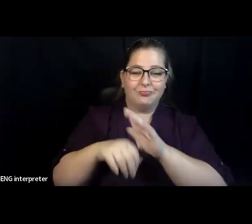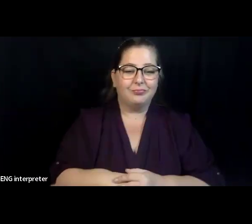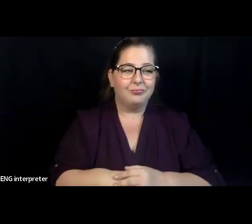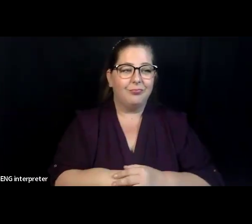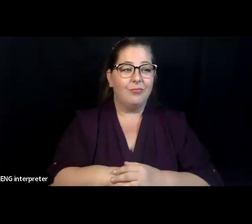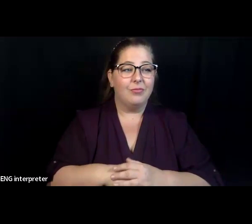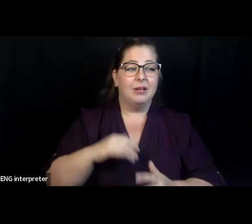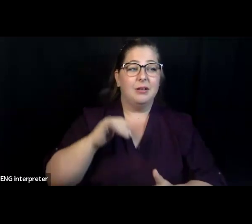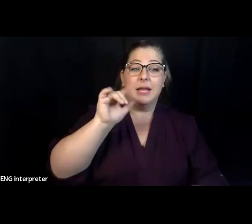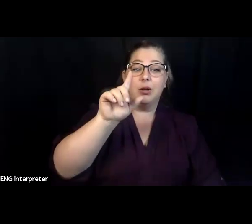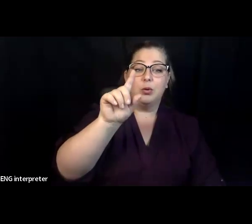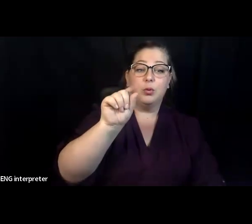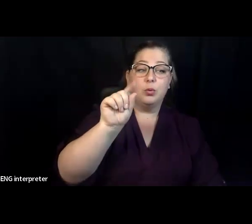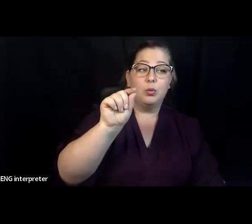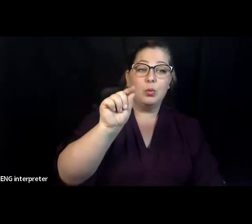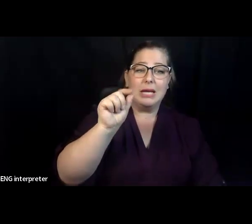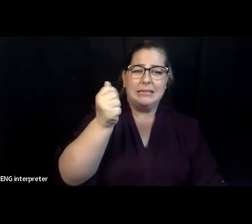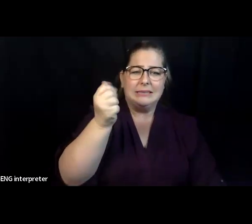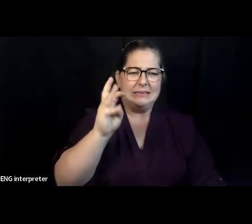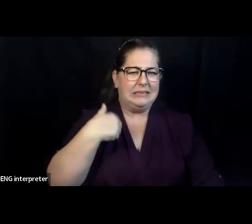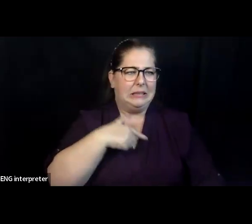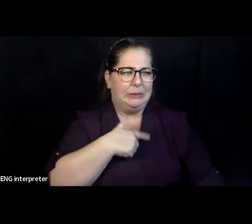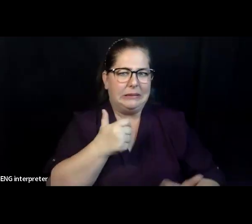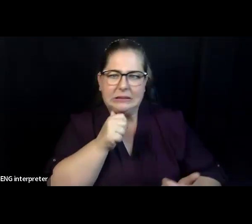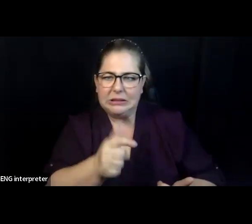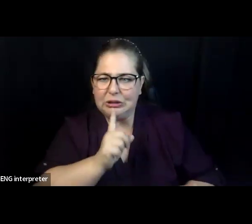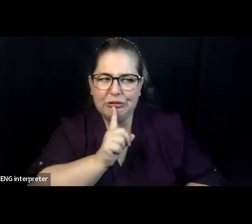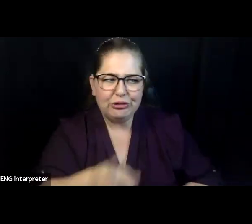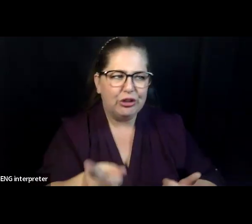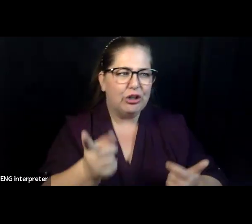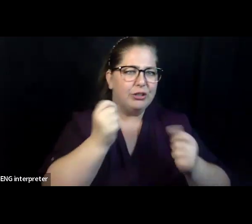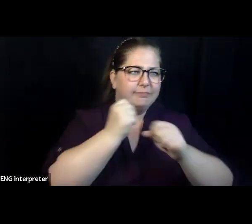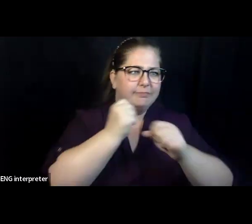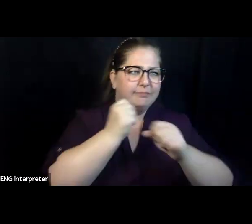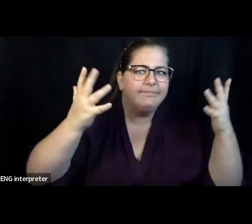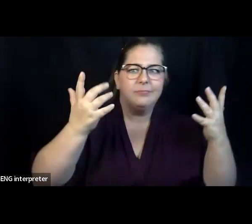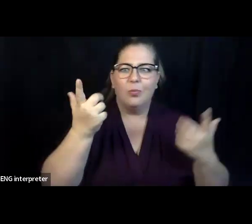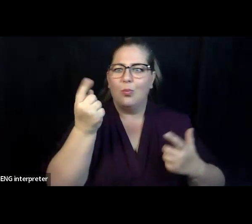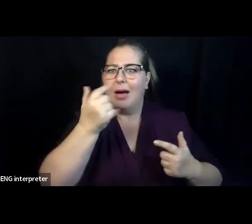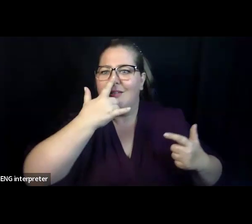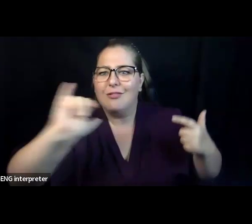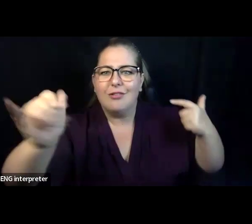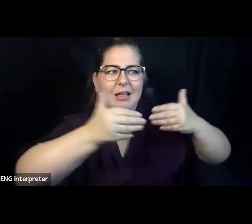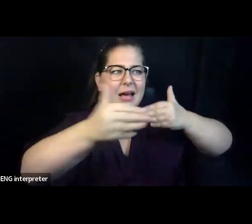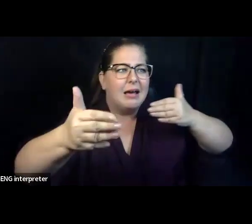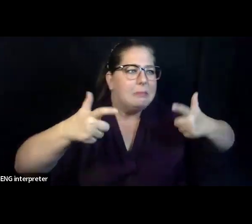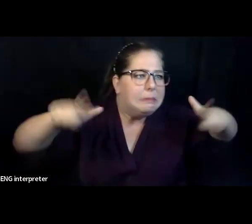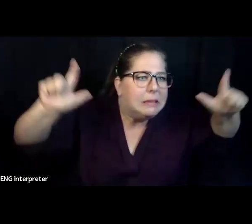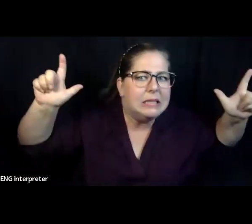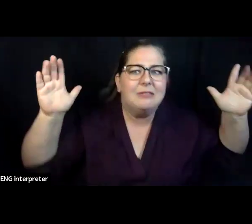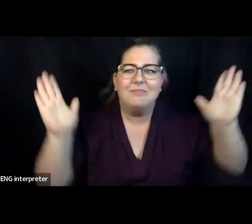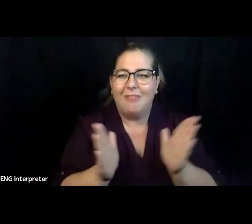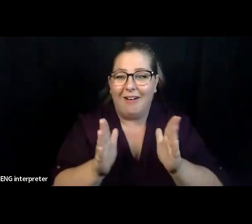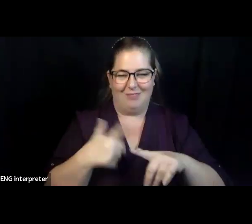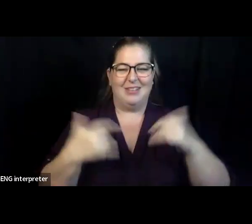where this was going to be and what it was going to look like and how big it was going to be. And now we know all that. And so we're going to share some of those very specific things